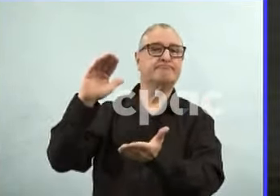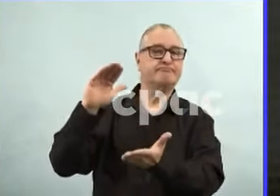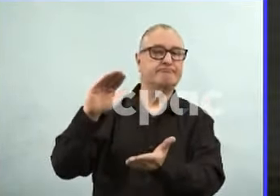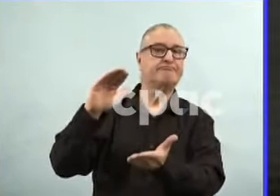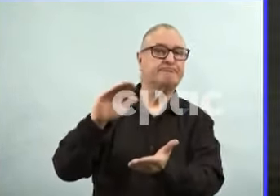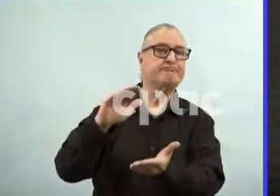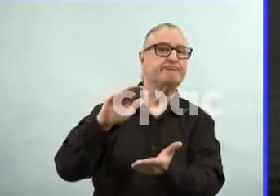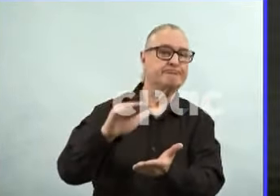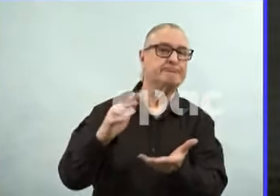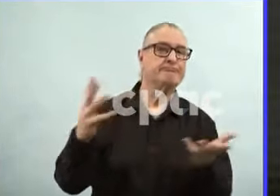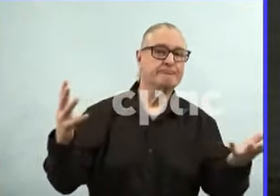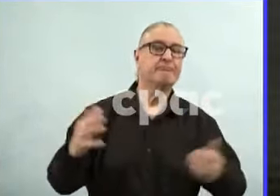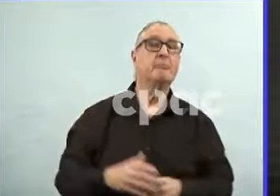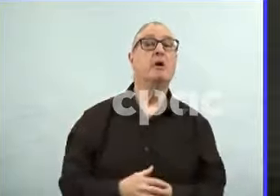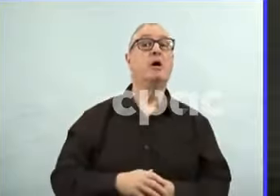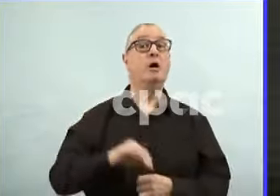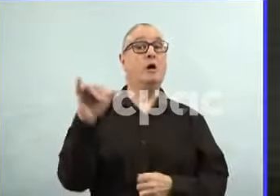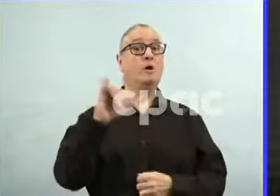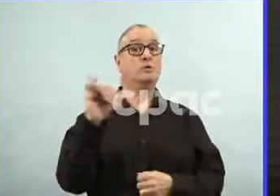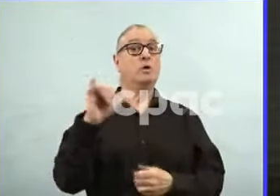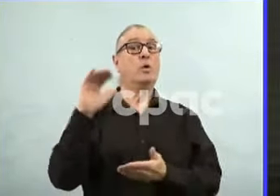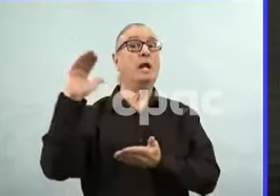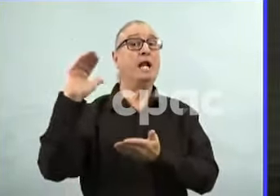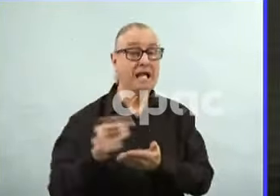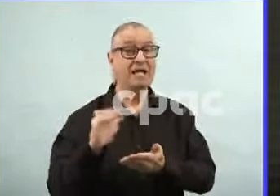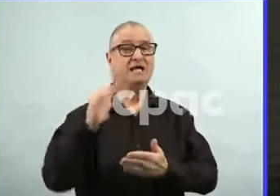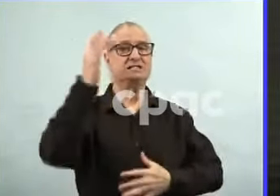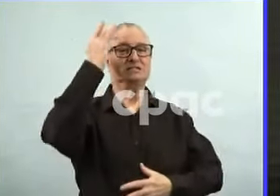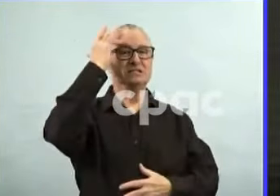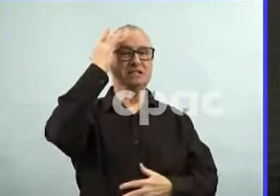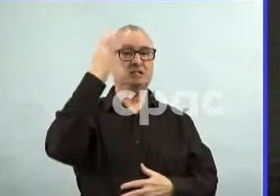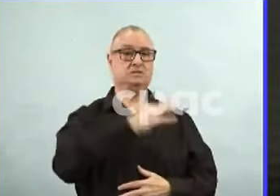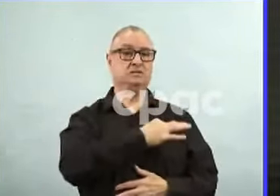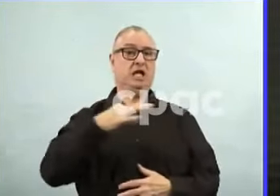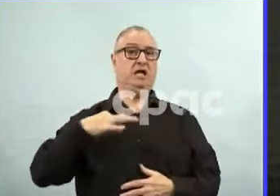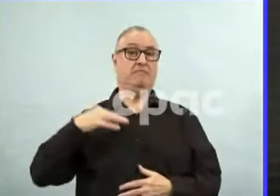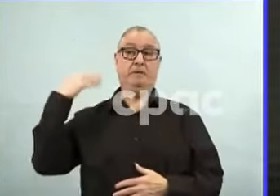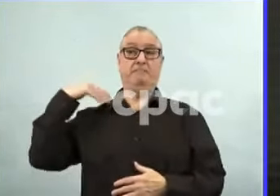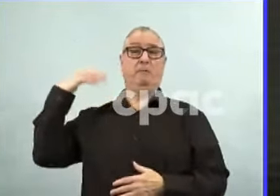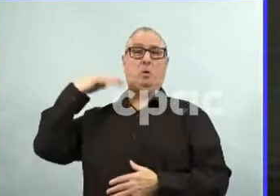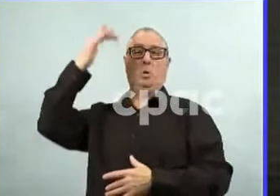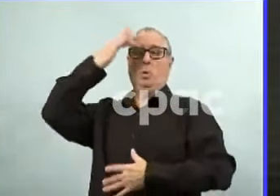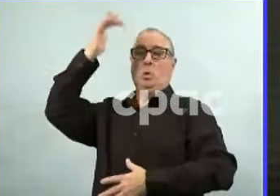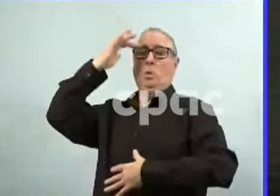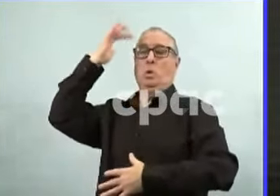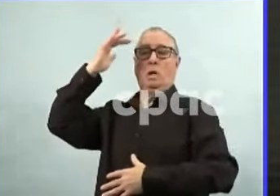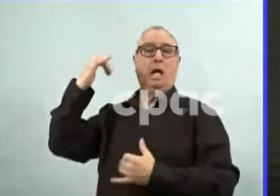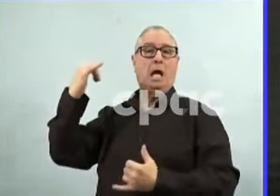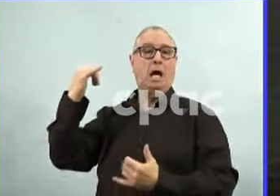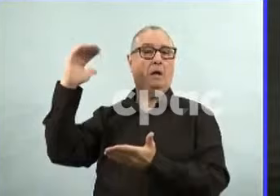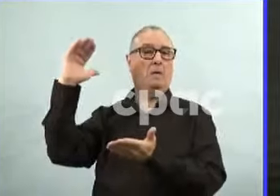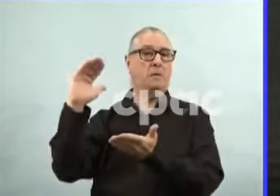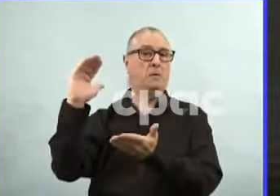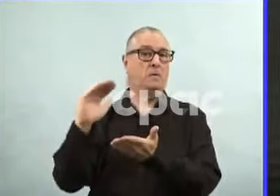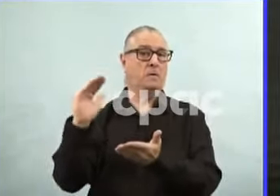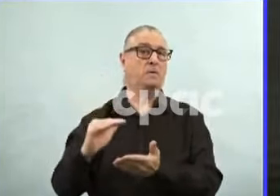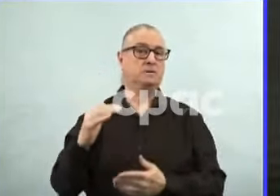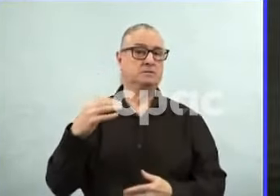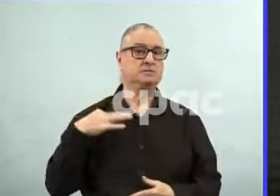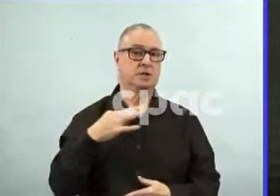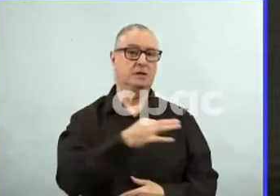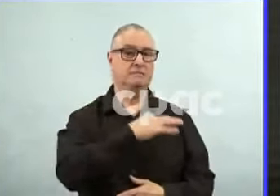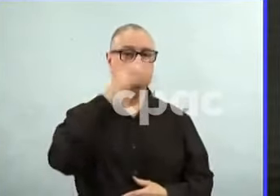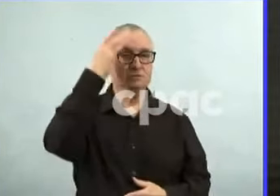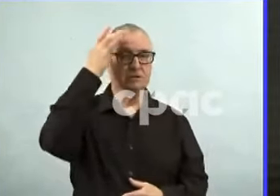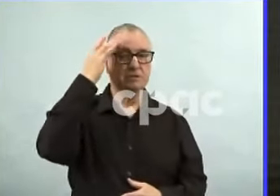absenteeism in workplaces as well. There's a number of different indicators and data sets that we use to look at what the risk is for Manitobans. And